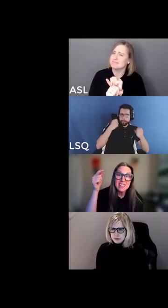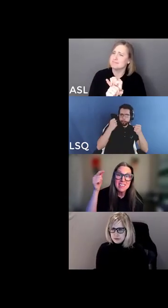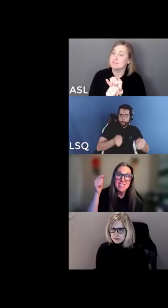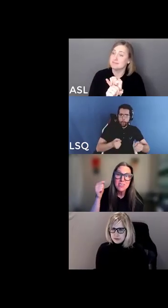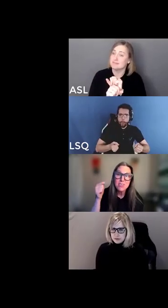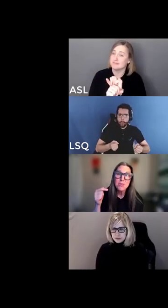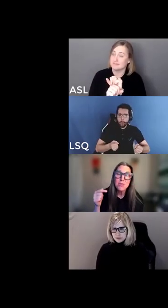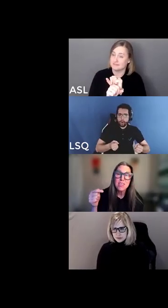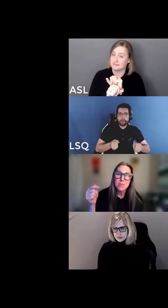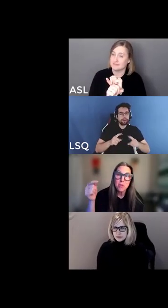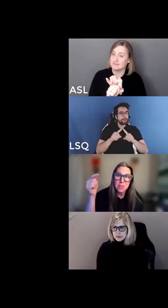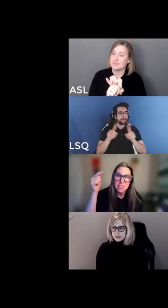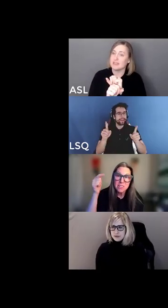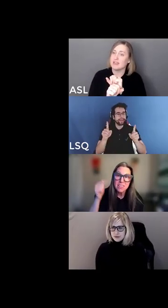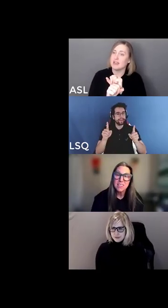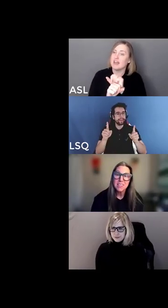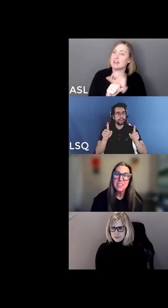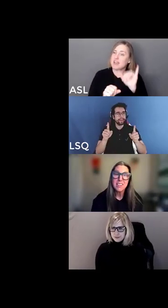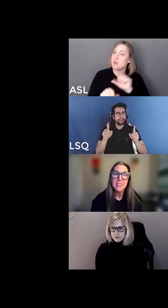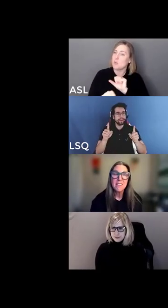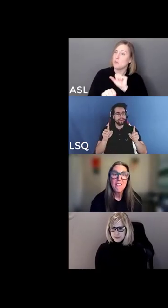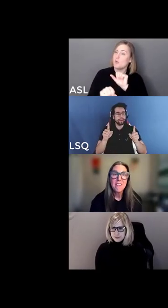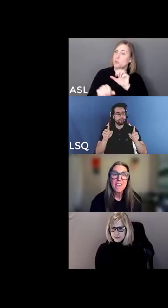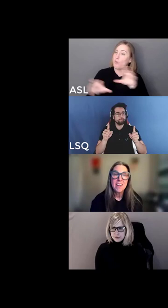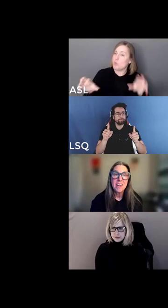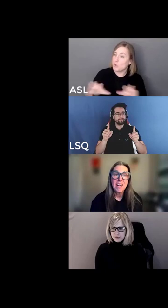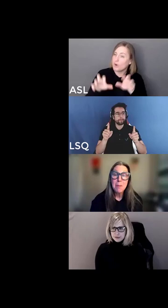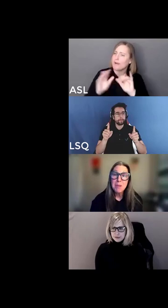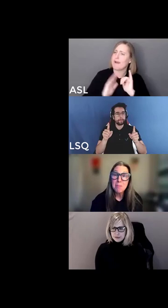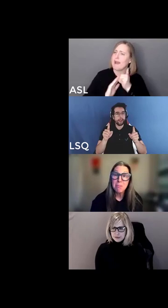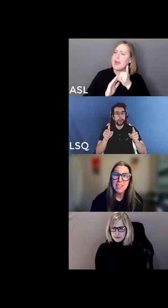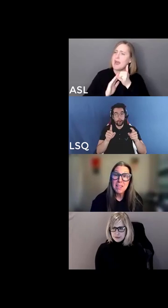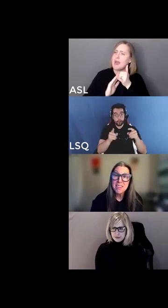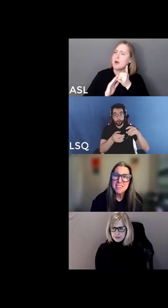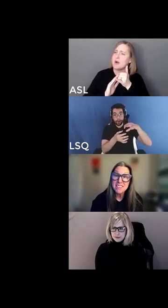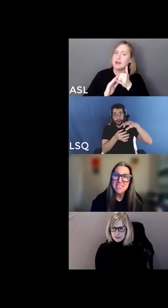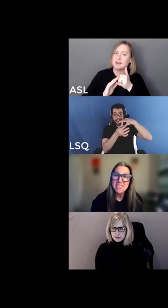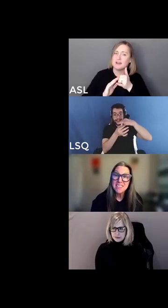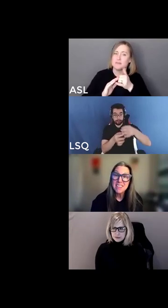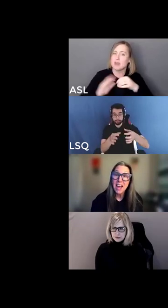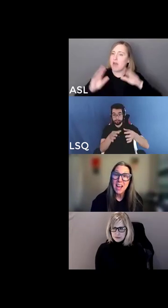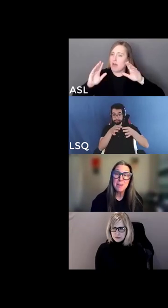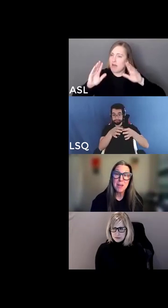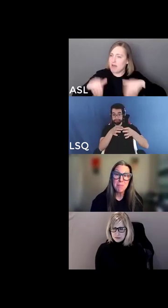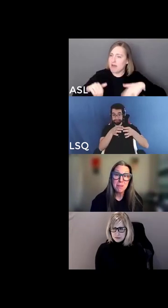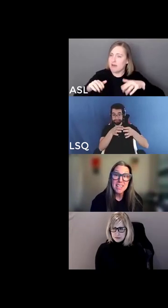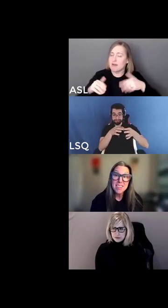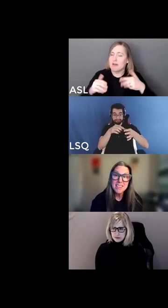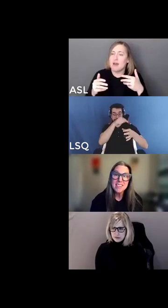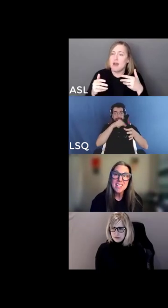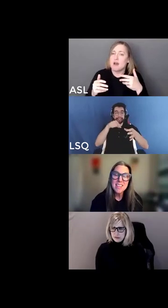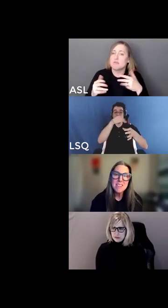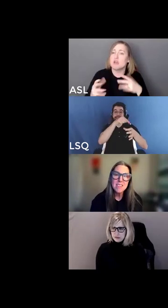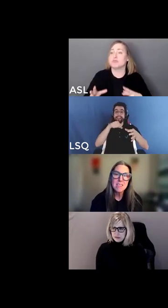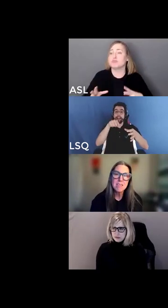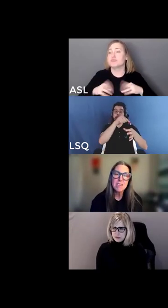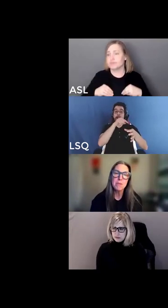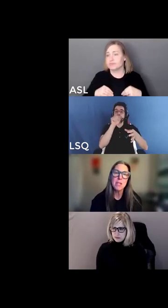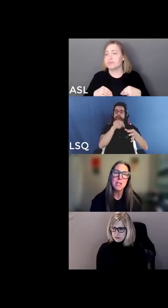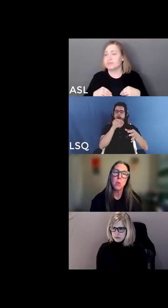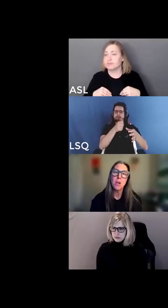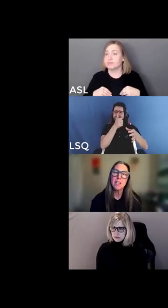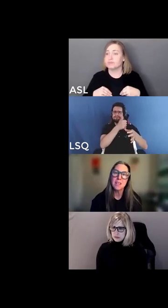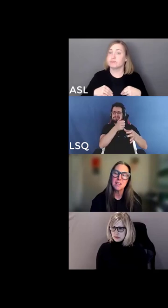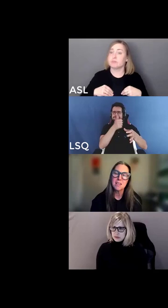related to this work i'm complicit i'm am complicit in this